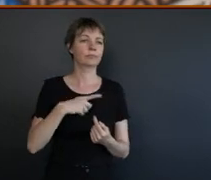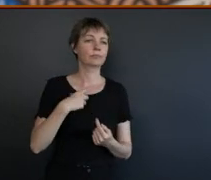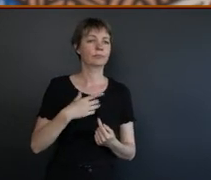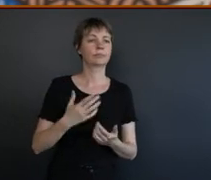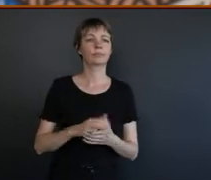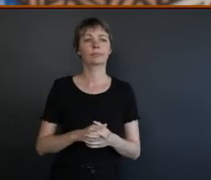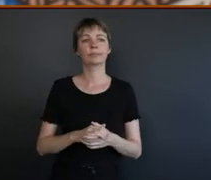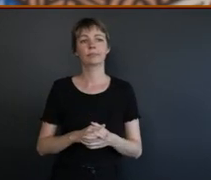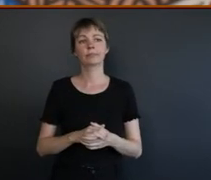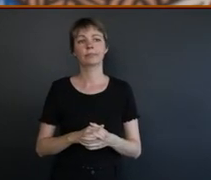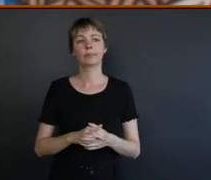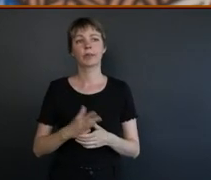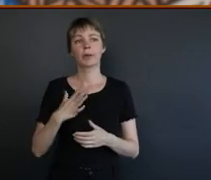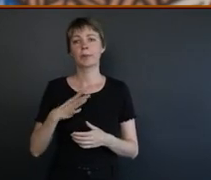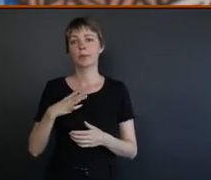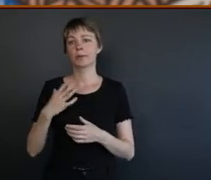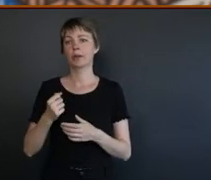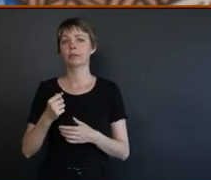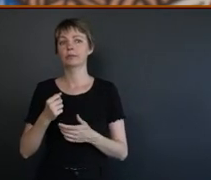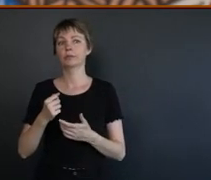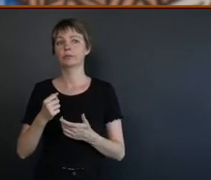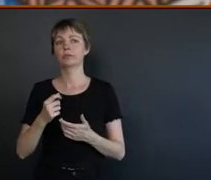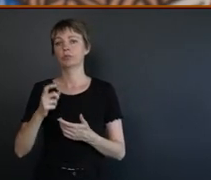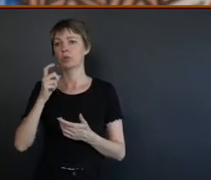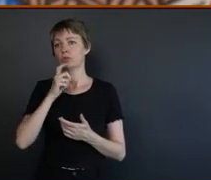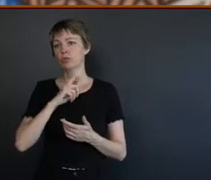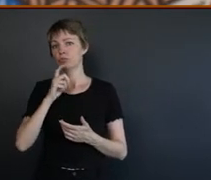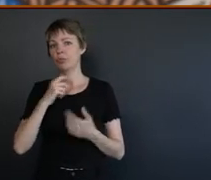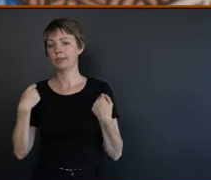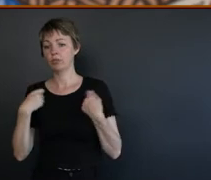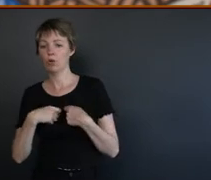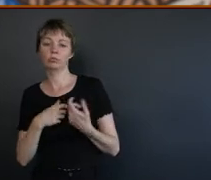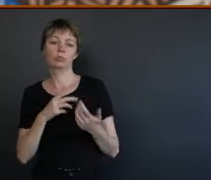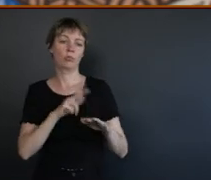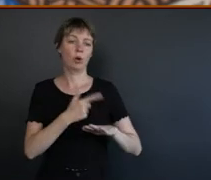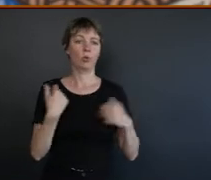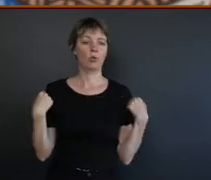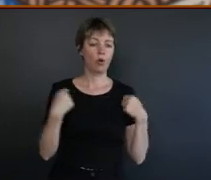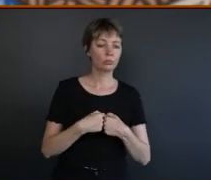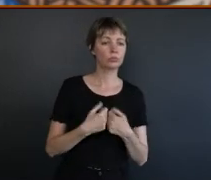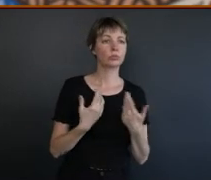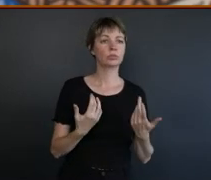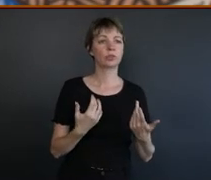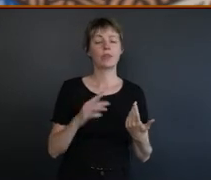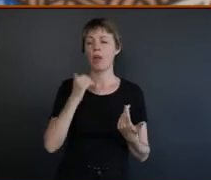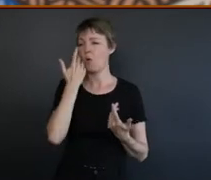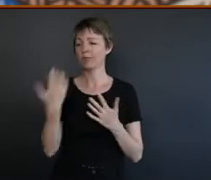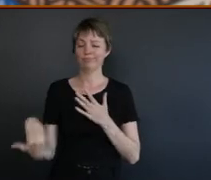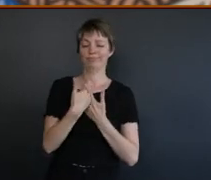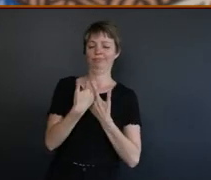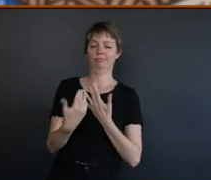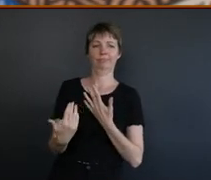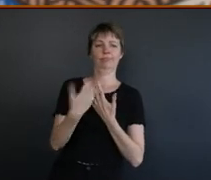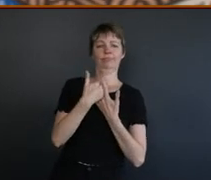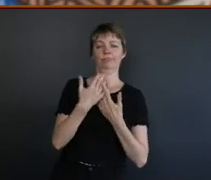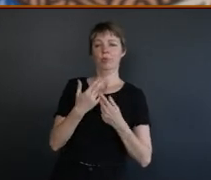Because you're dealing with the red coats, the blue coat. And when you're dealing with them, they always interfere with your